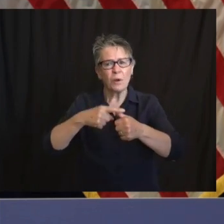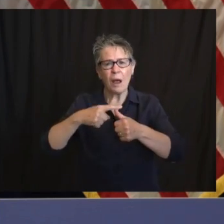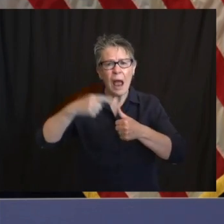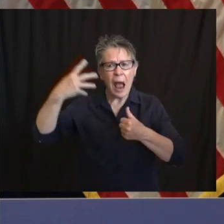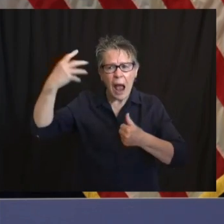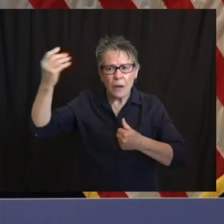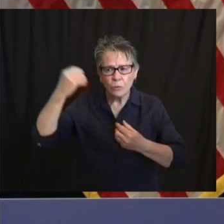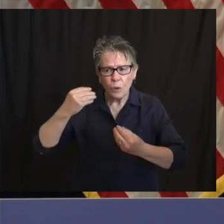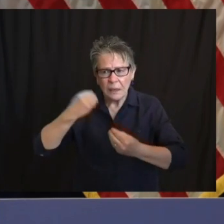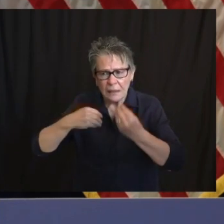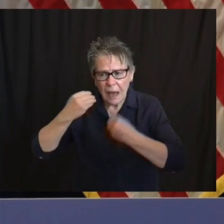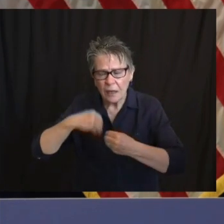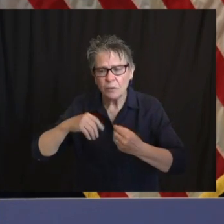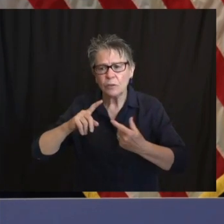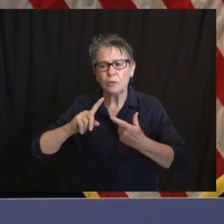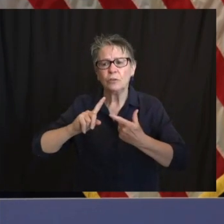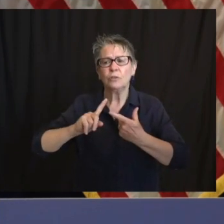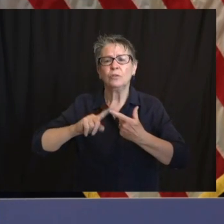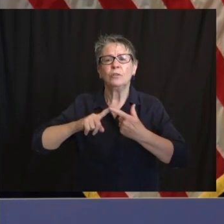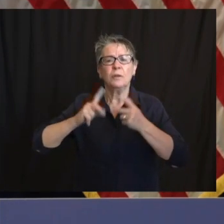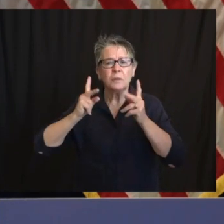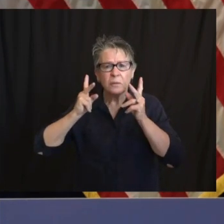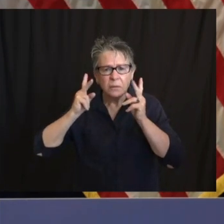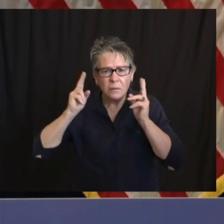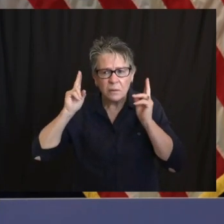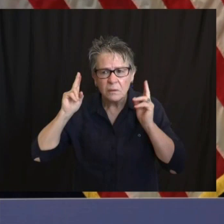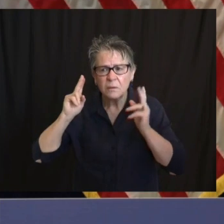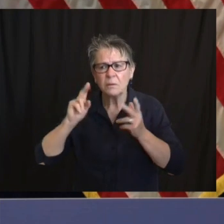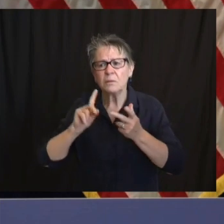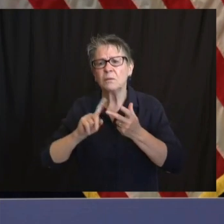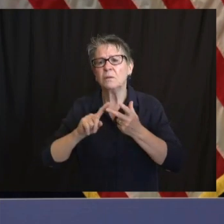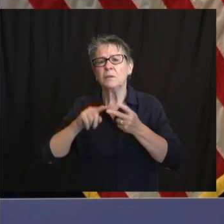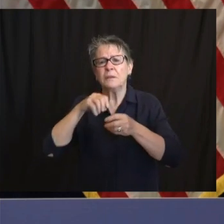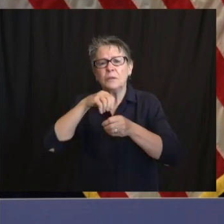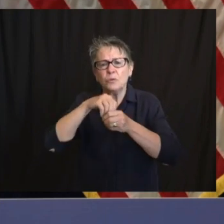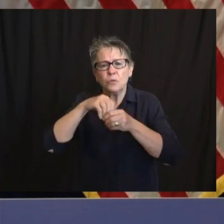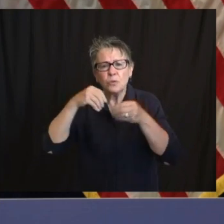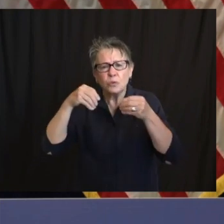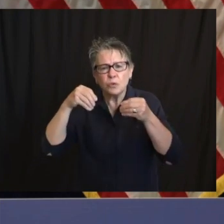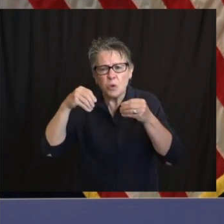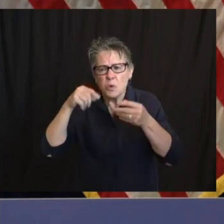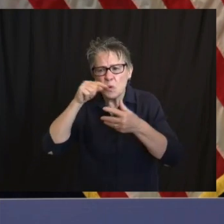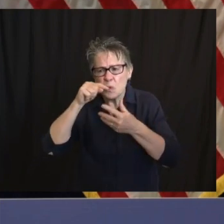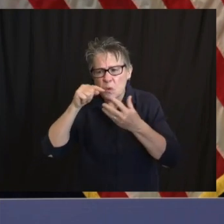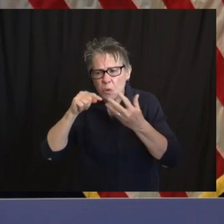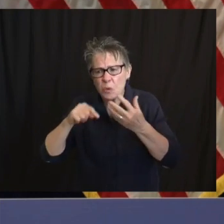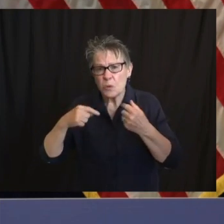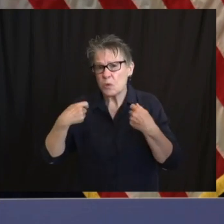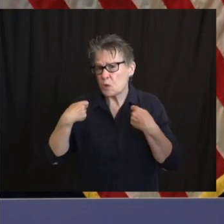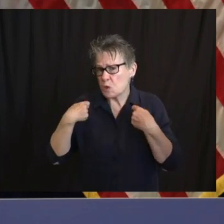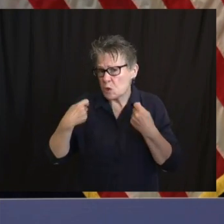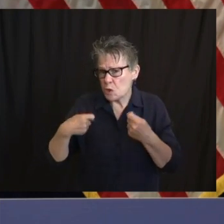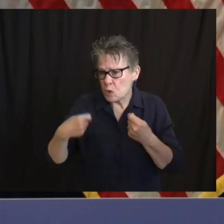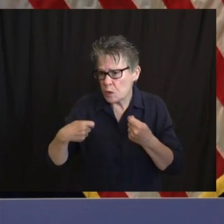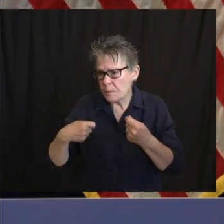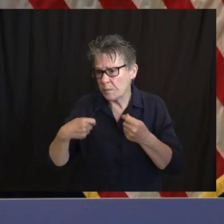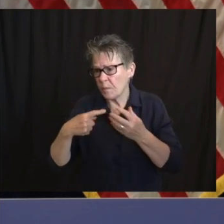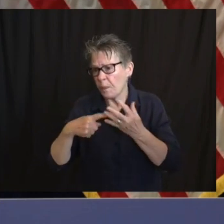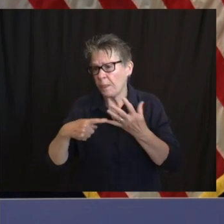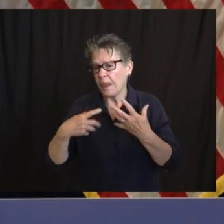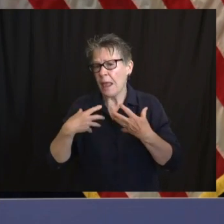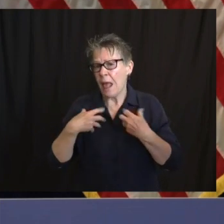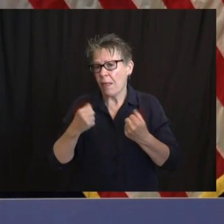salons, barbershops, June 22, and I hope gyms and health clubs very soon, either in that window or shortly thereafter.